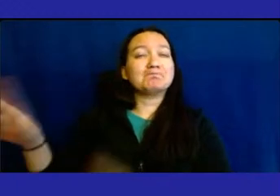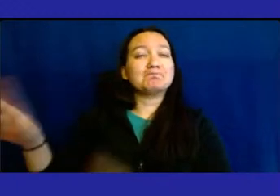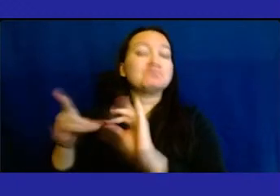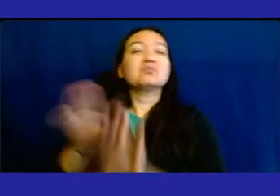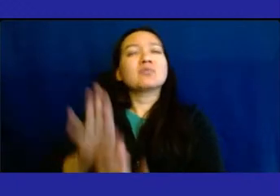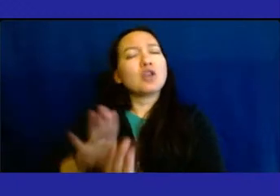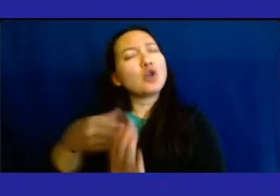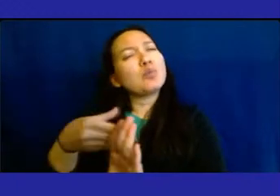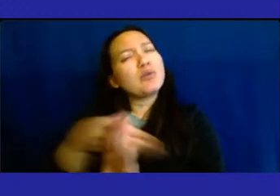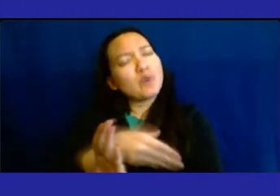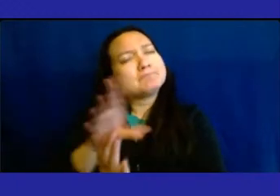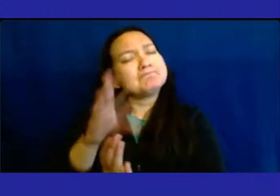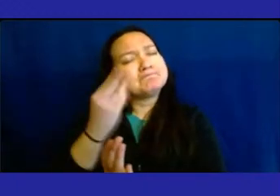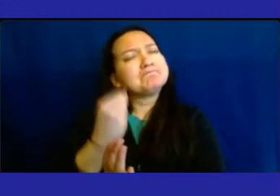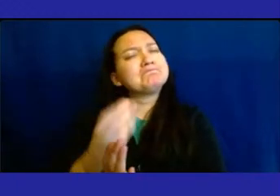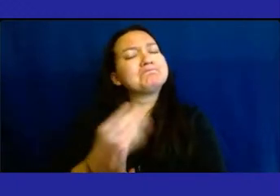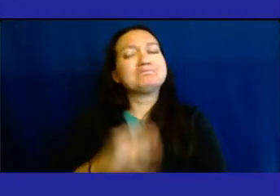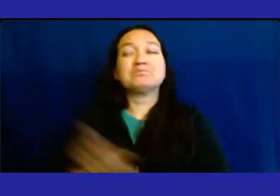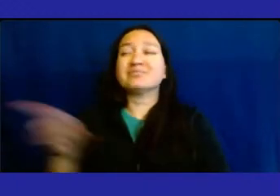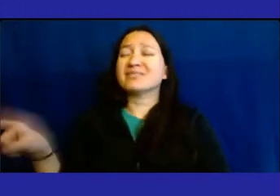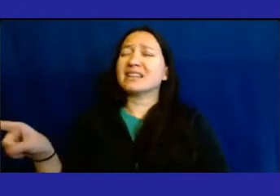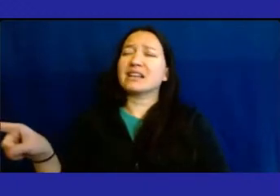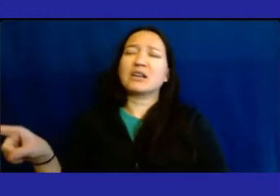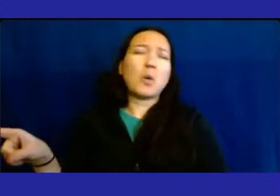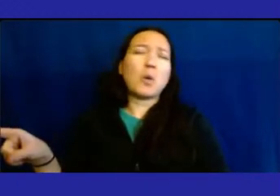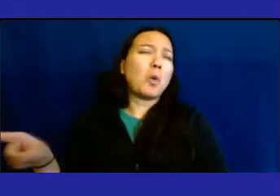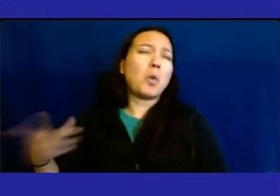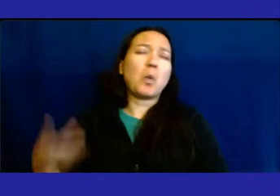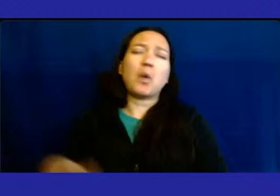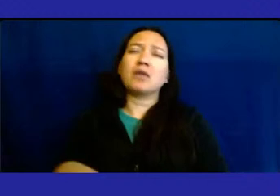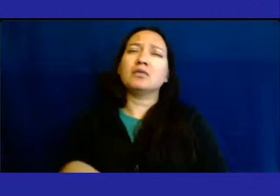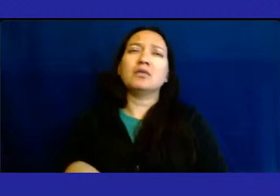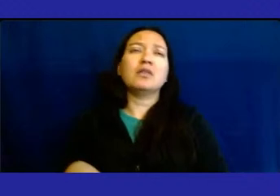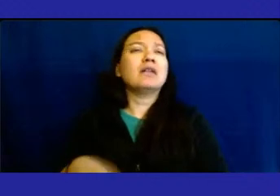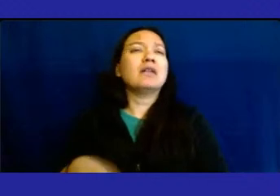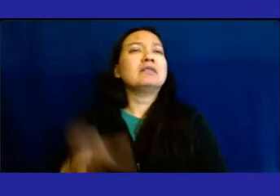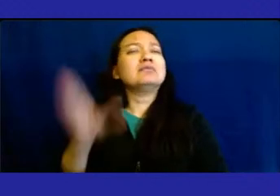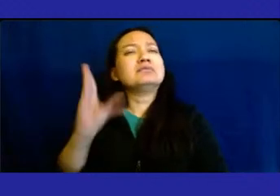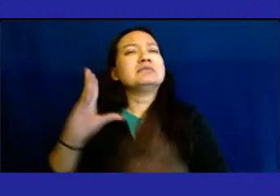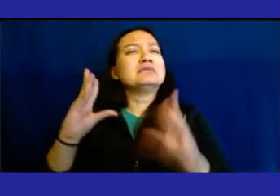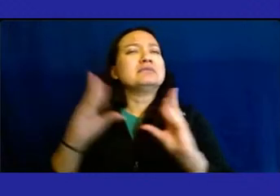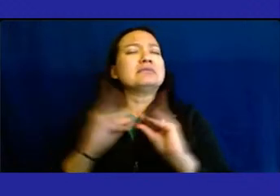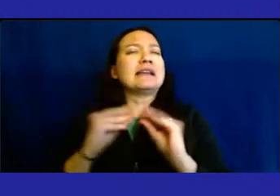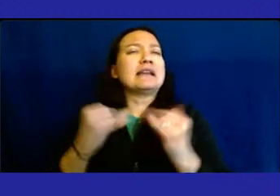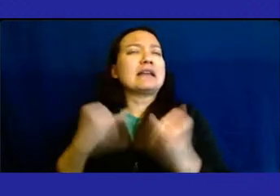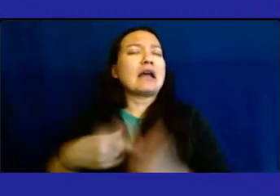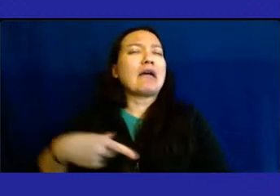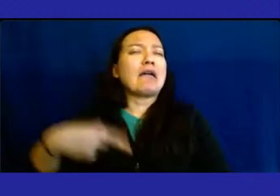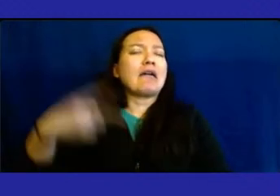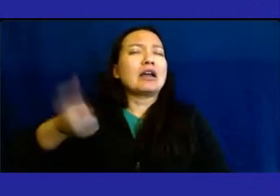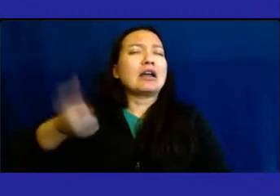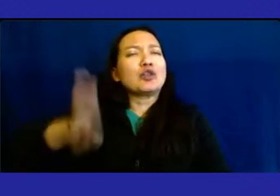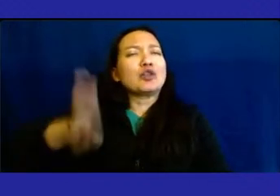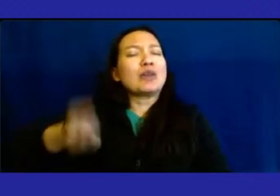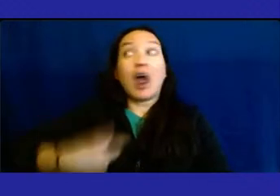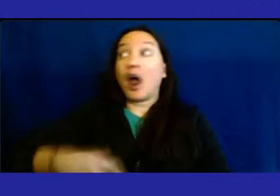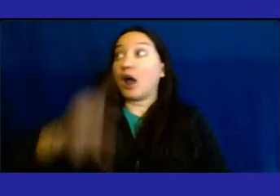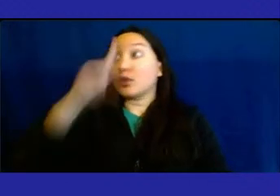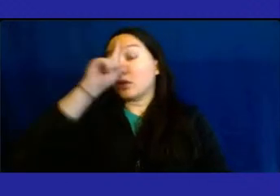do his remarks, let me say he did an old man's hearing today. They drilled him. I thought I had to jump through the TV.